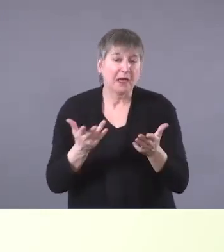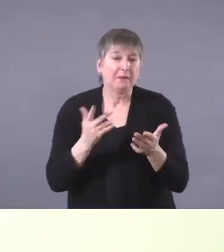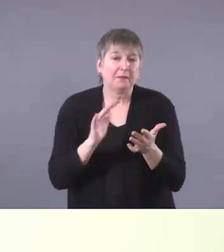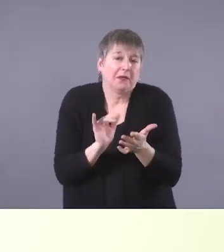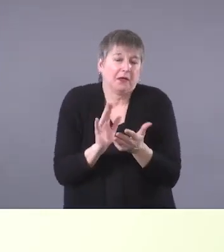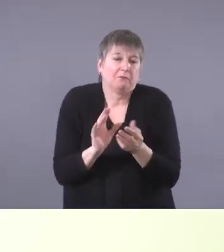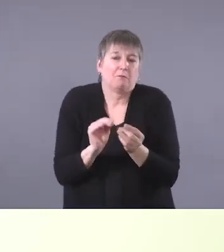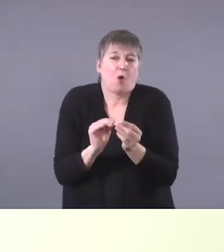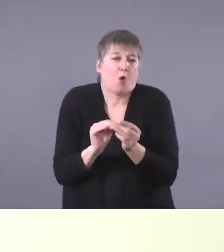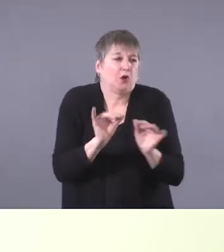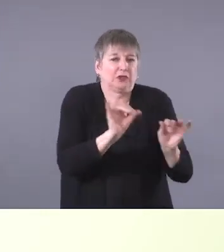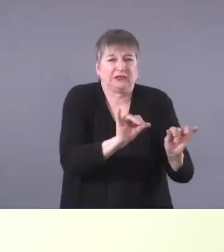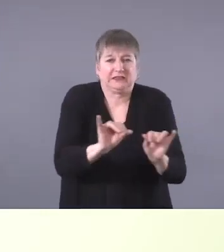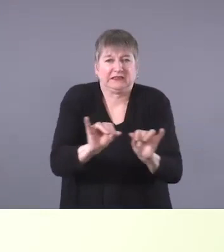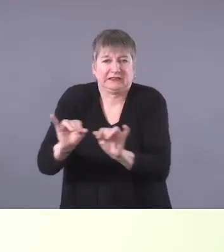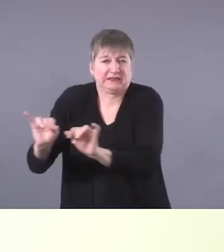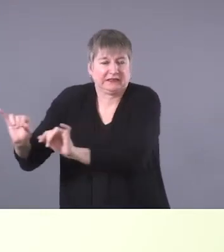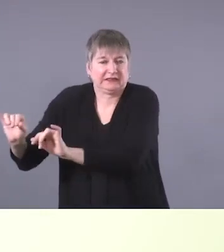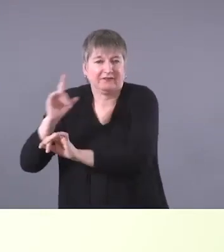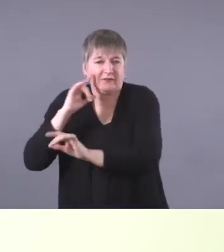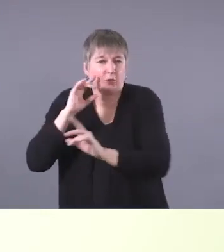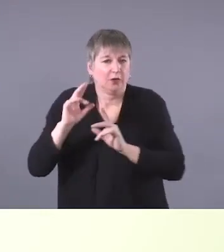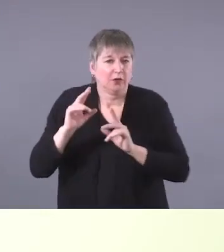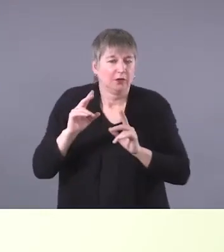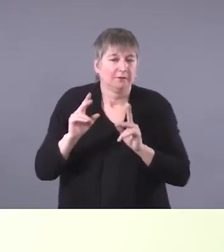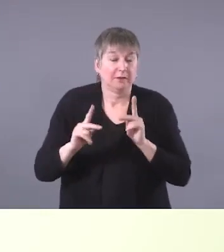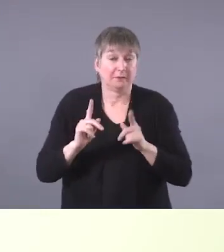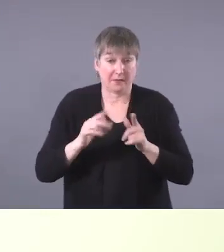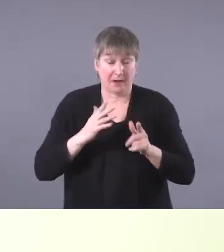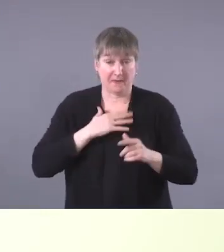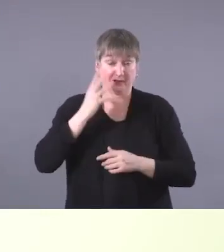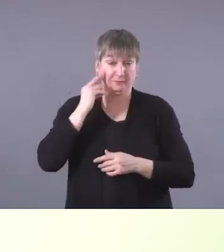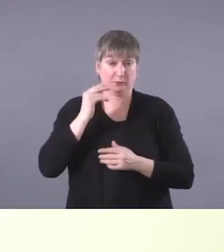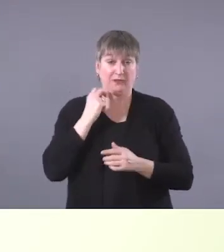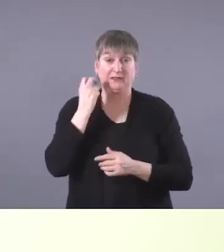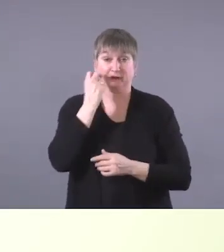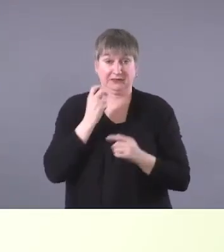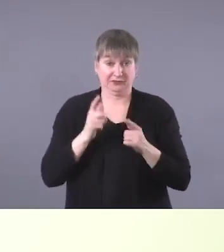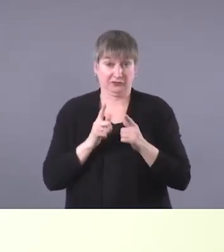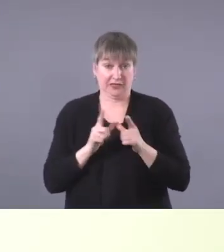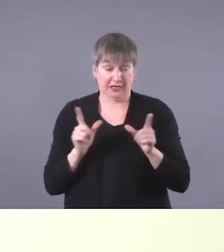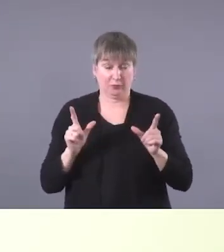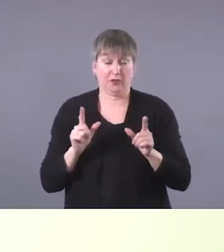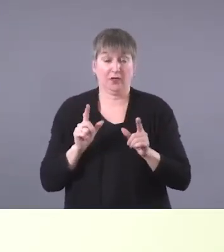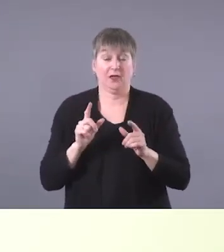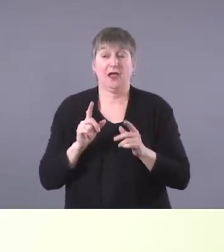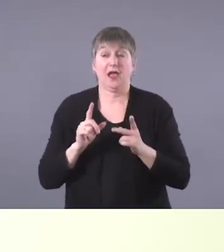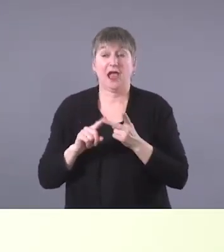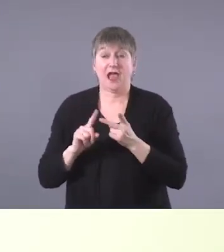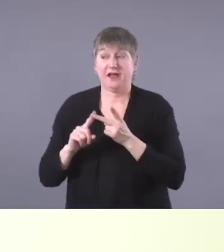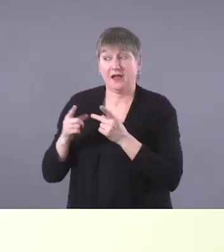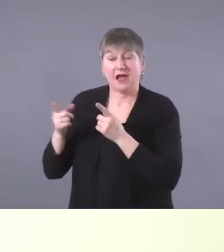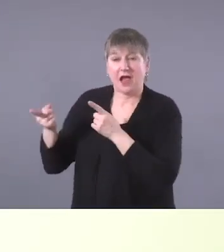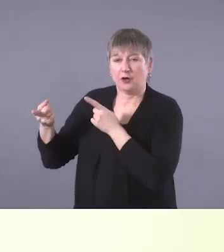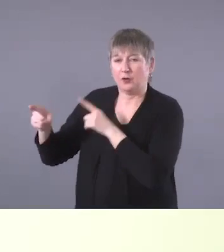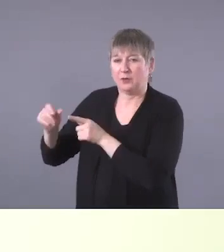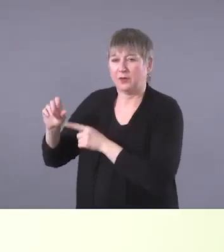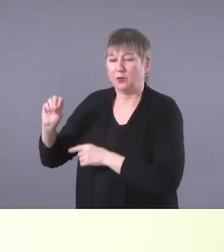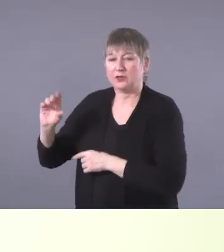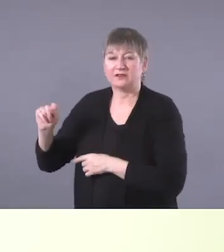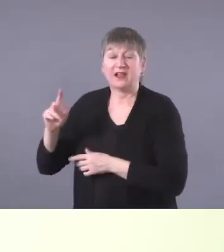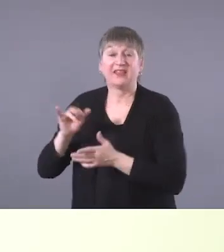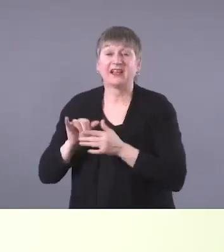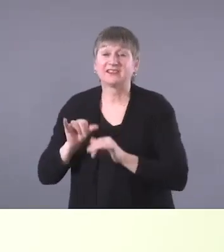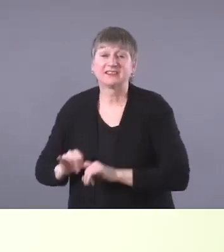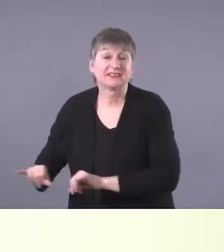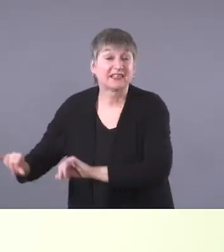in my experience as a, as a speech pathologist and last week, I had a conversation with an OT that agreed that standardized assessments